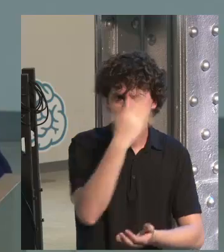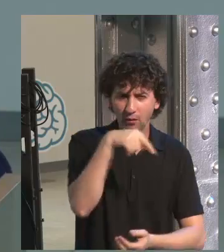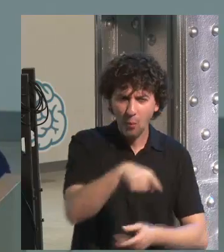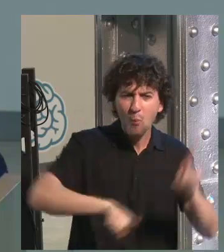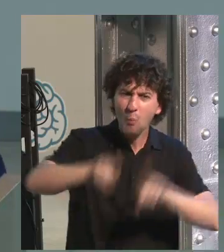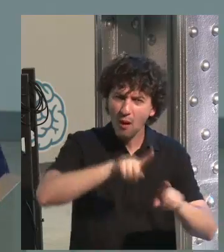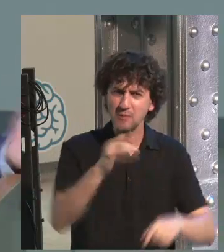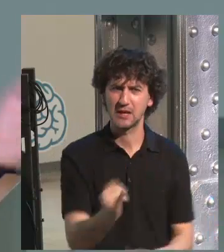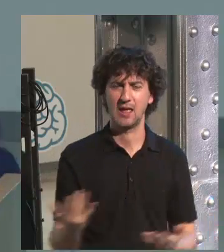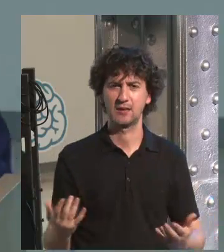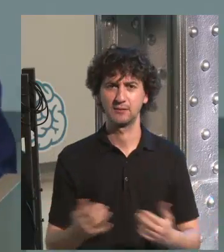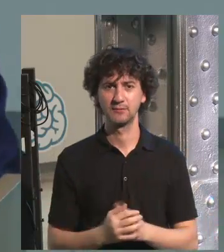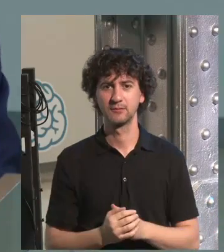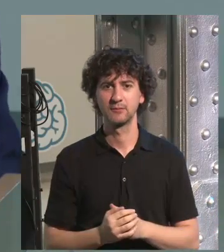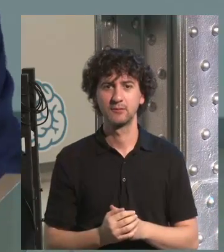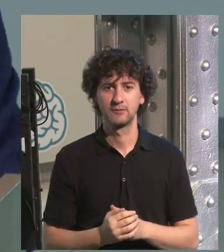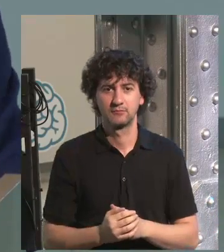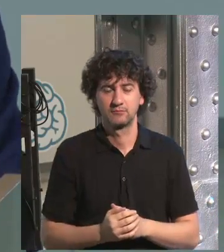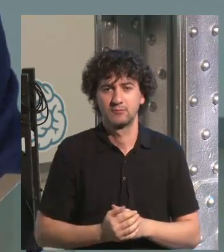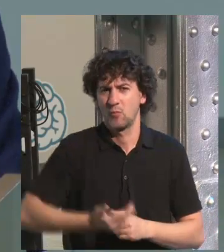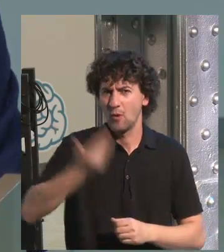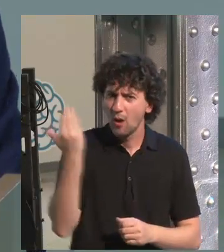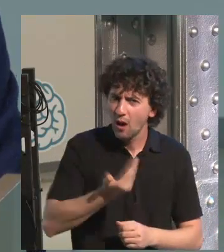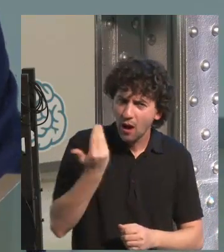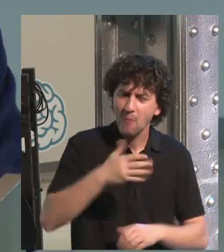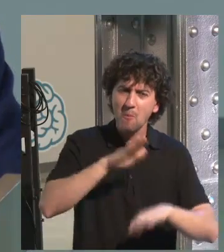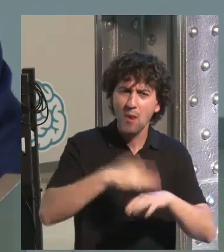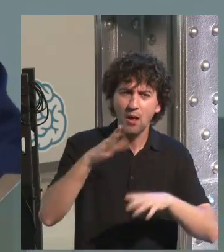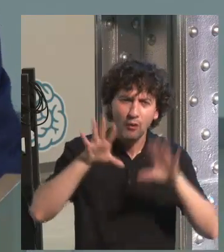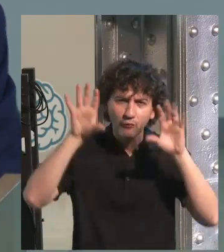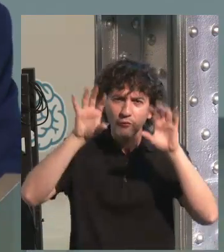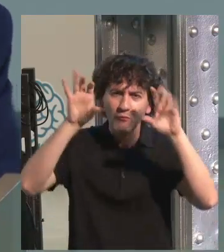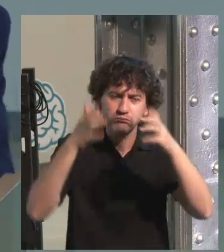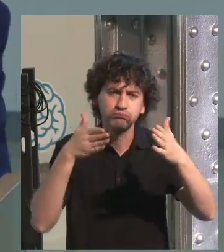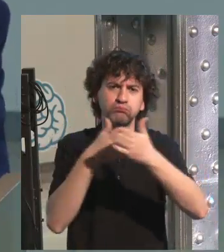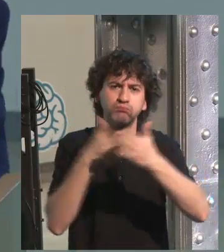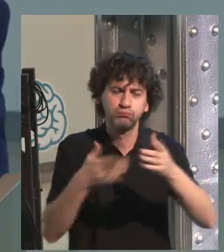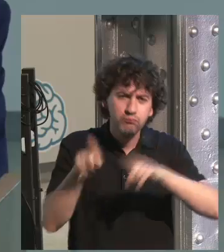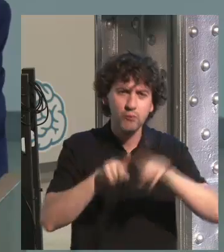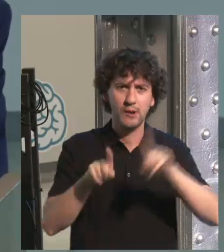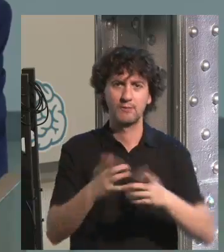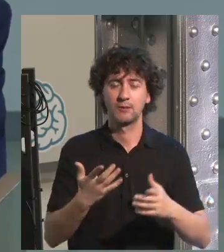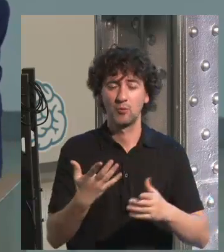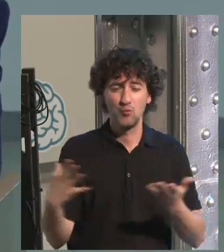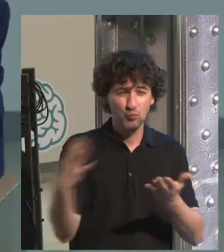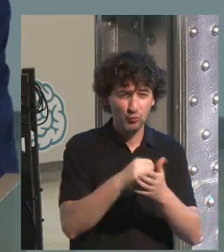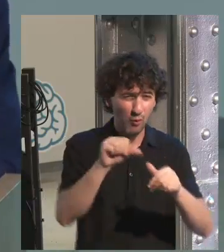and neurological problems. All this